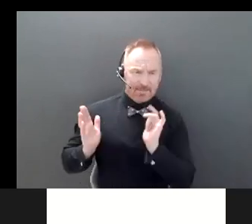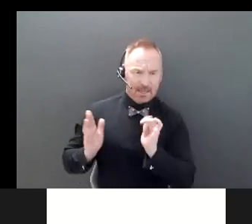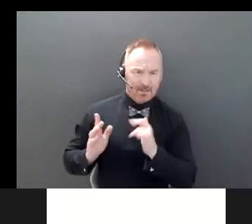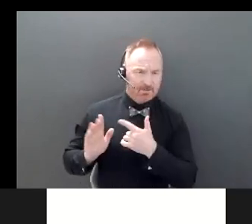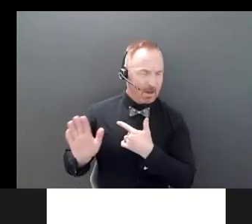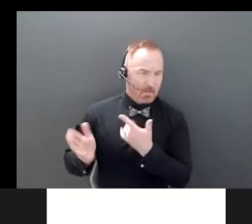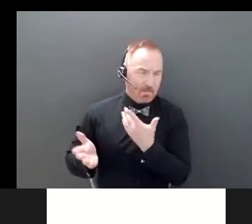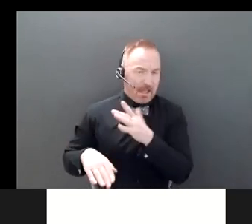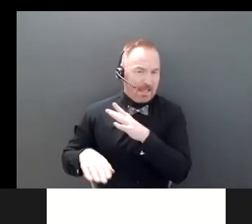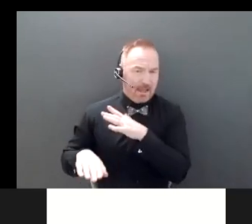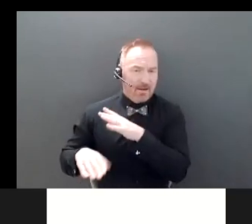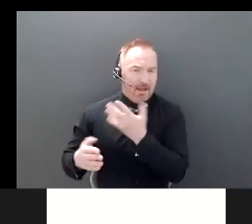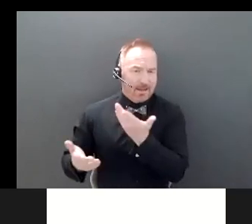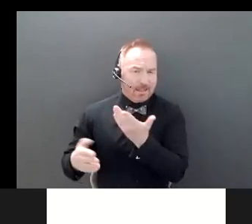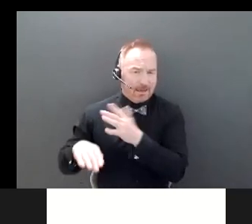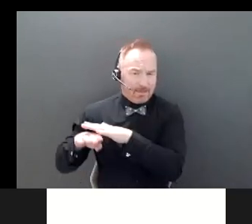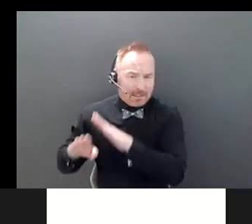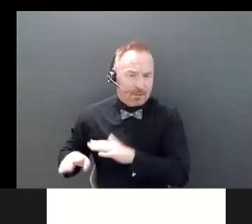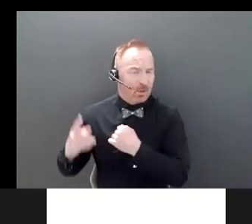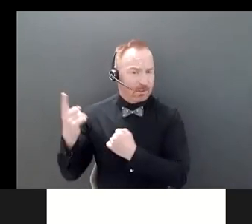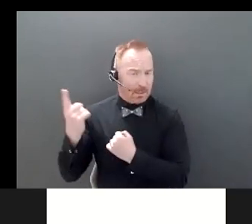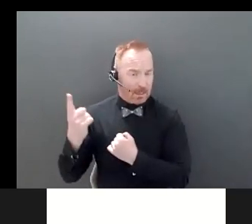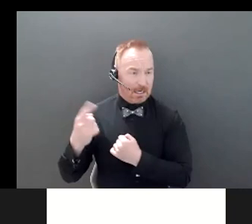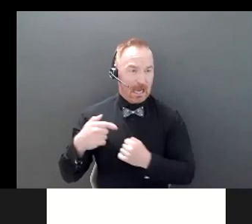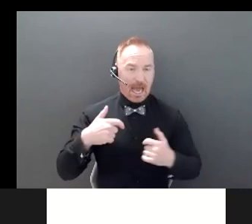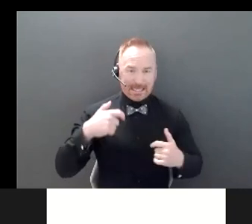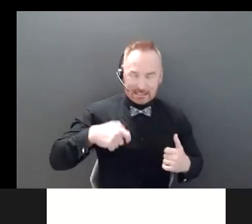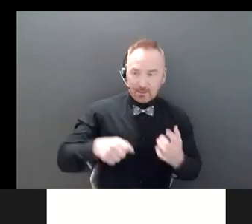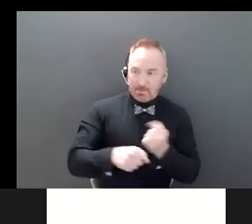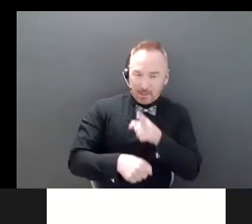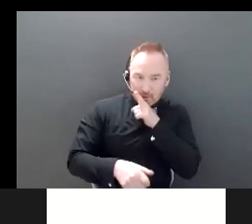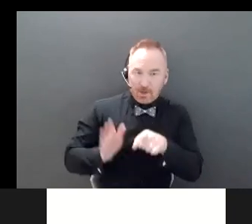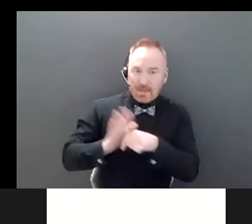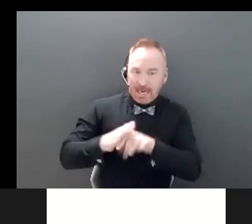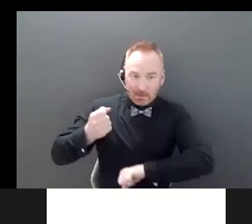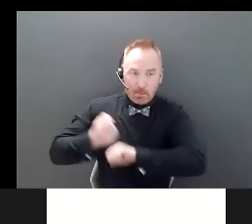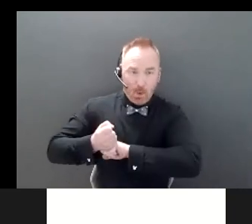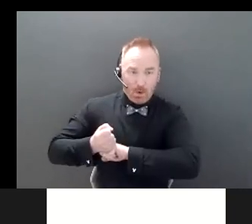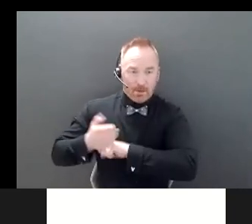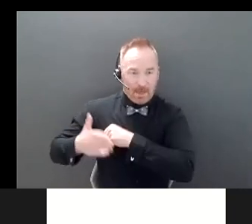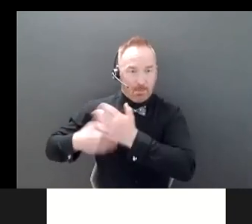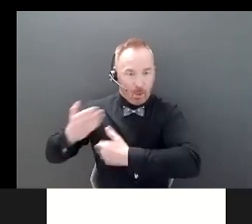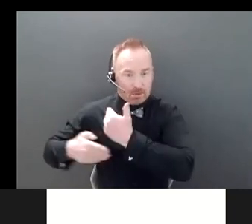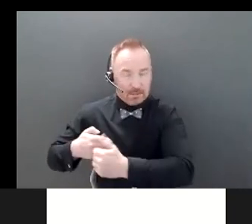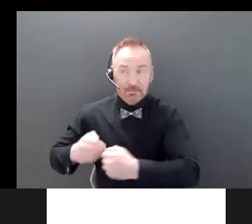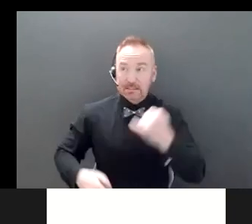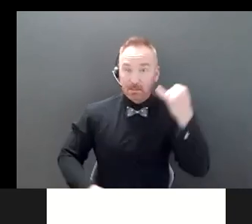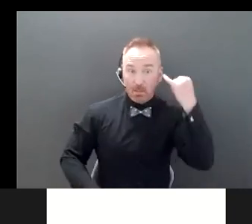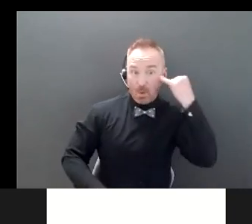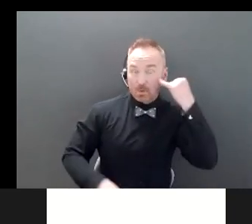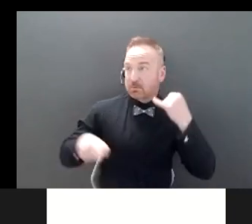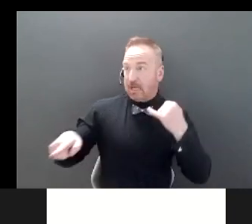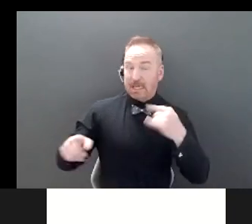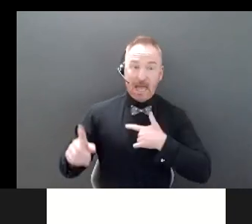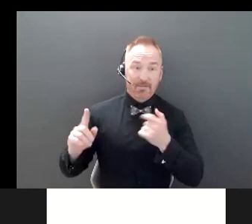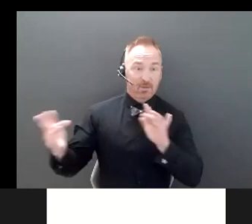sure he gets the support that he needs. You know, if law enforcement should be involved, then maybe I might involve him, even if he might think, you know, like,